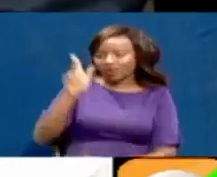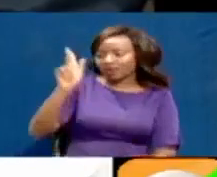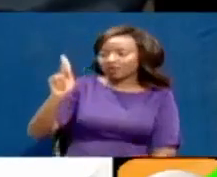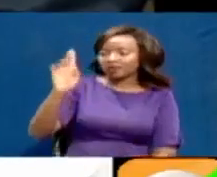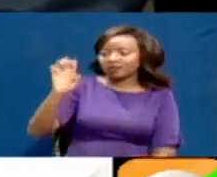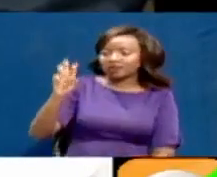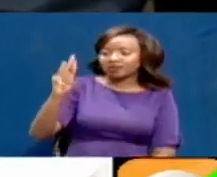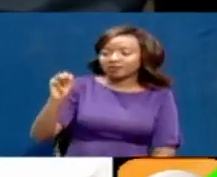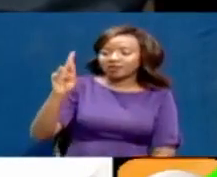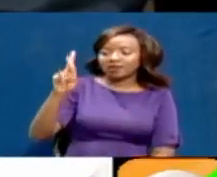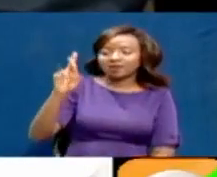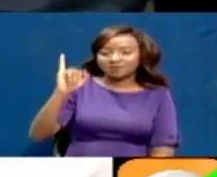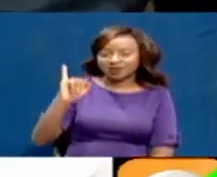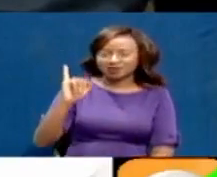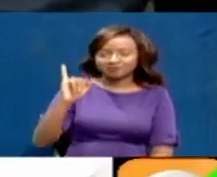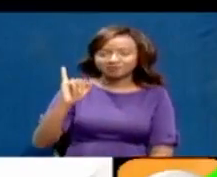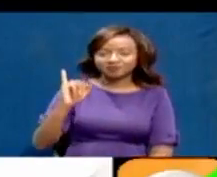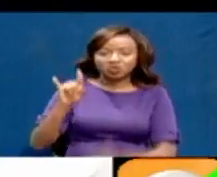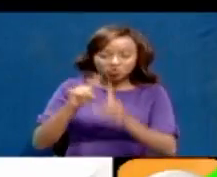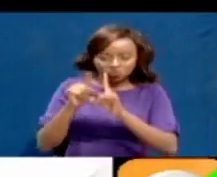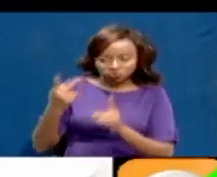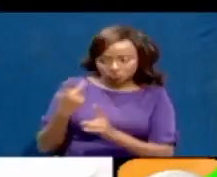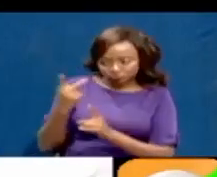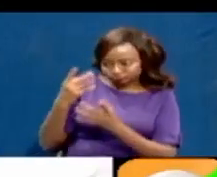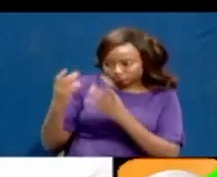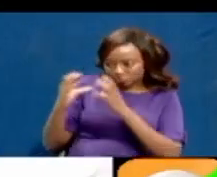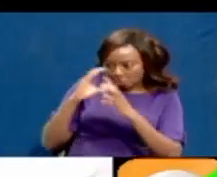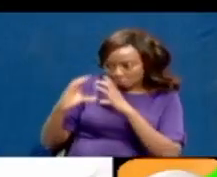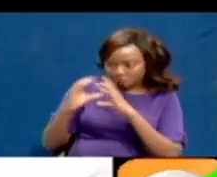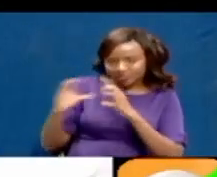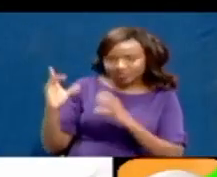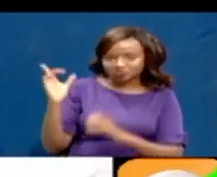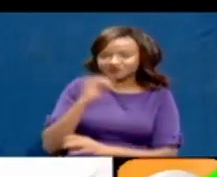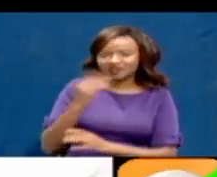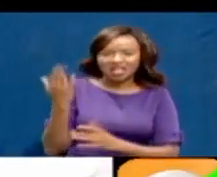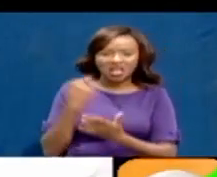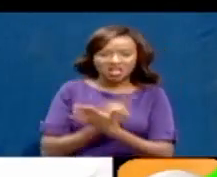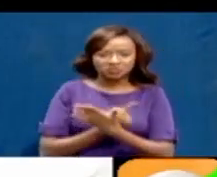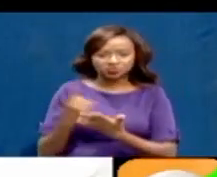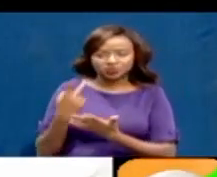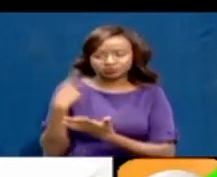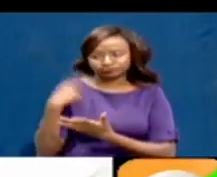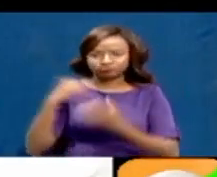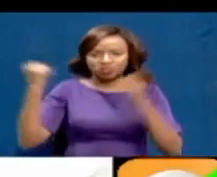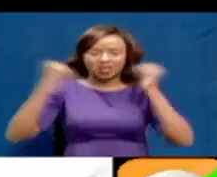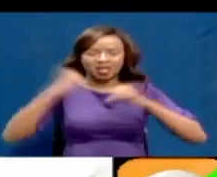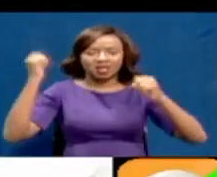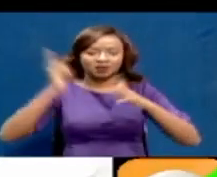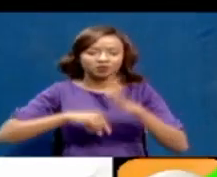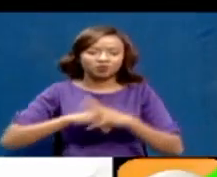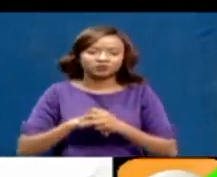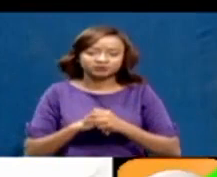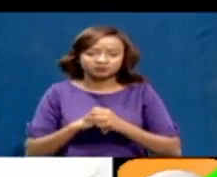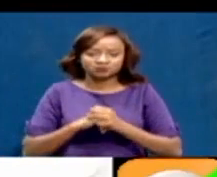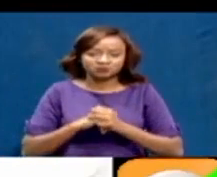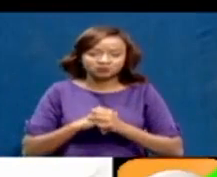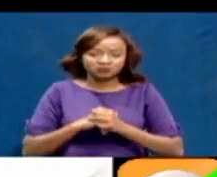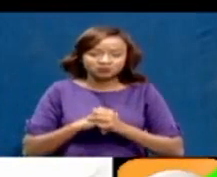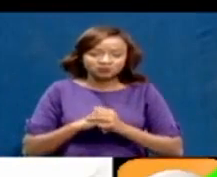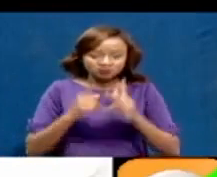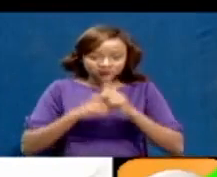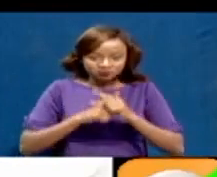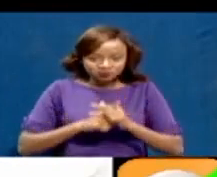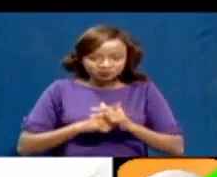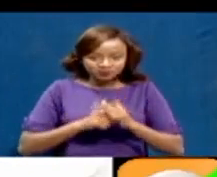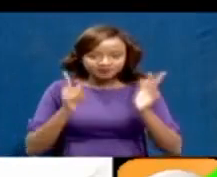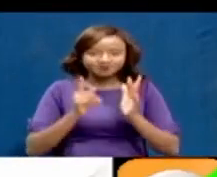kids, we had a discussion with Cambry last week. We agreed that we do, we start